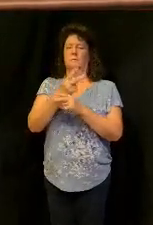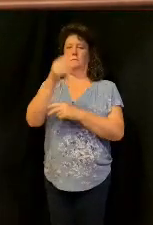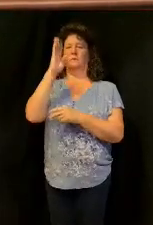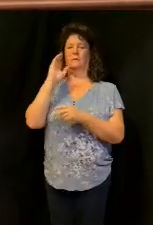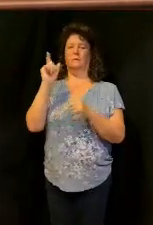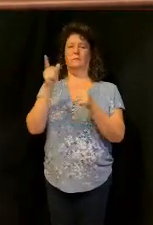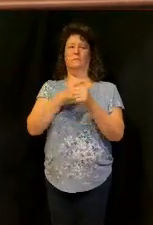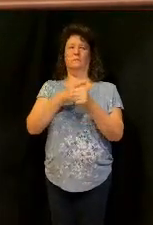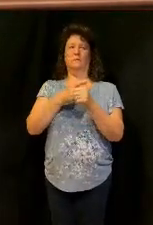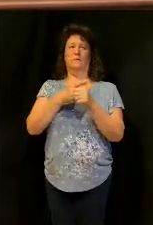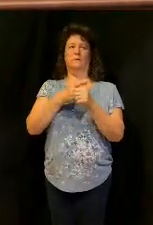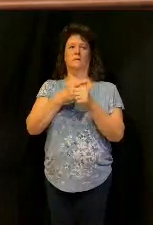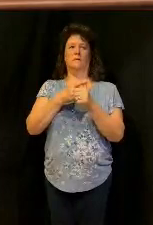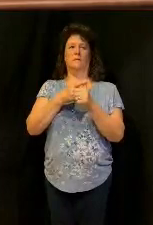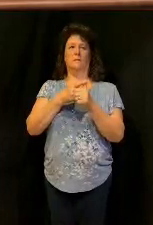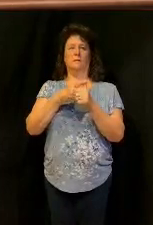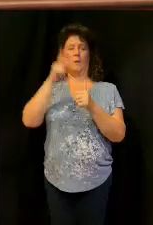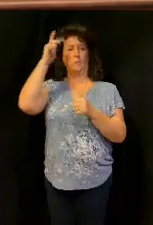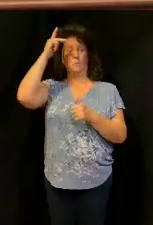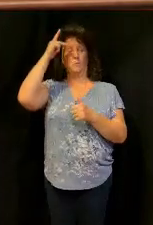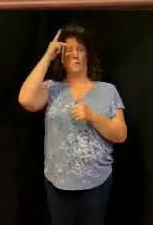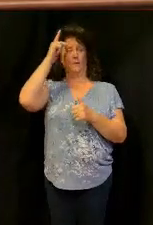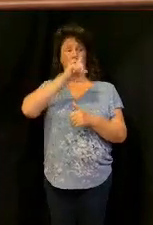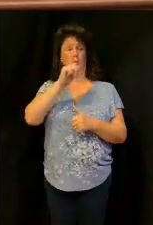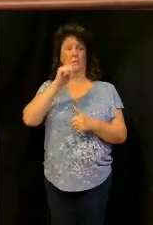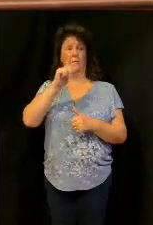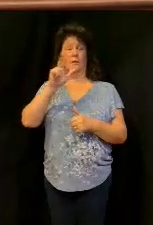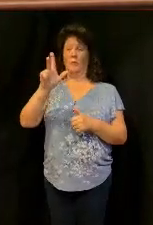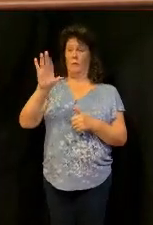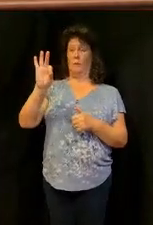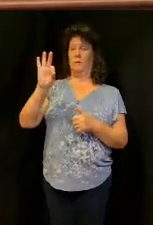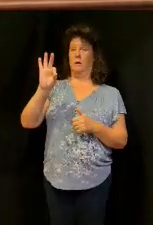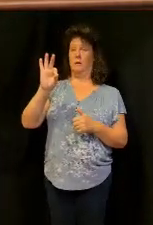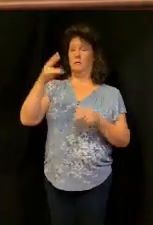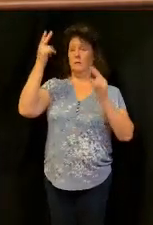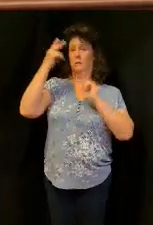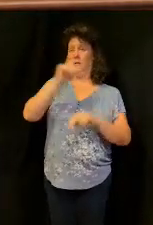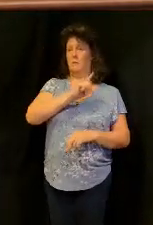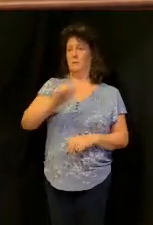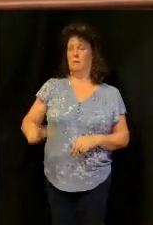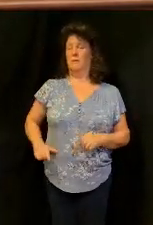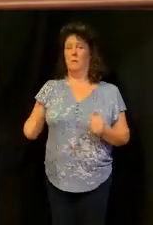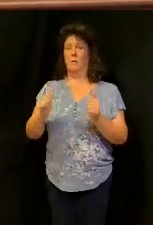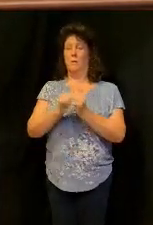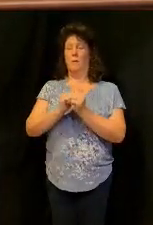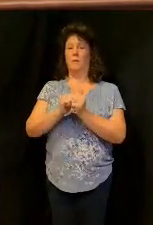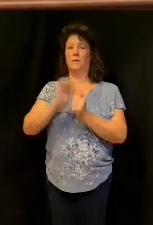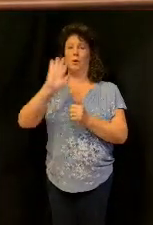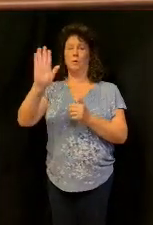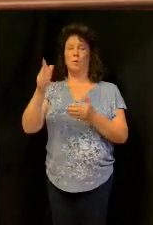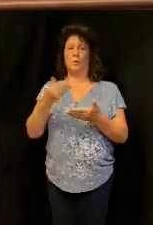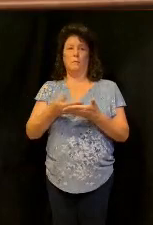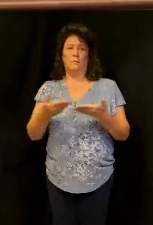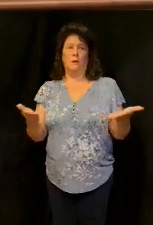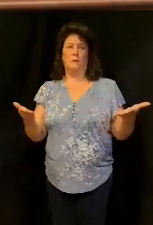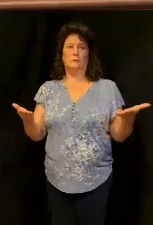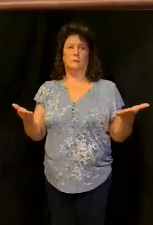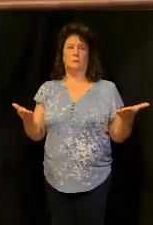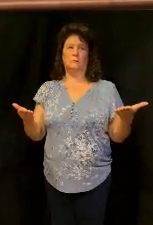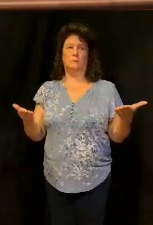Honor the Lord. Proverbs 3, 9 says, Honor the Lord with your possessions and with the firstfruits of all your increase.